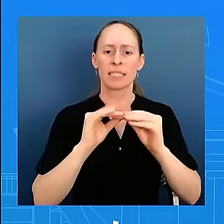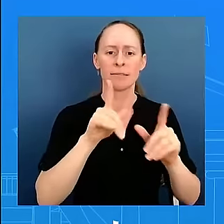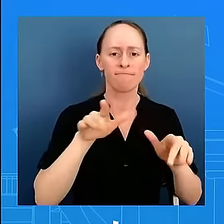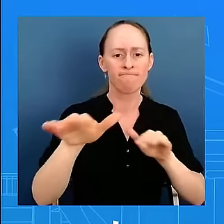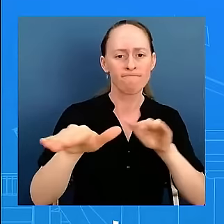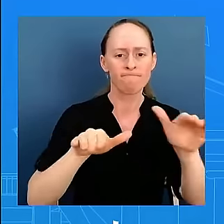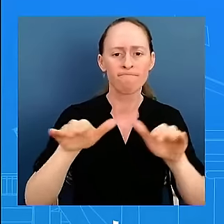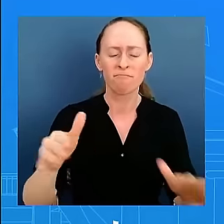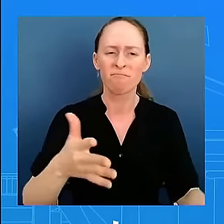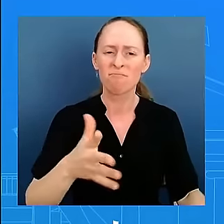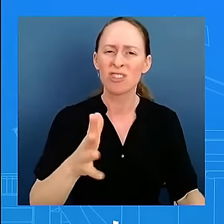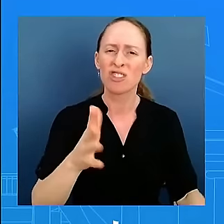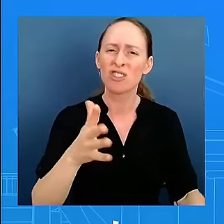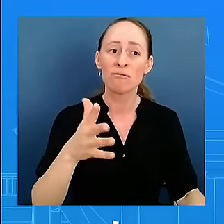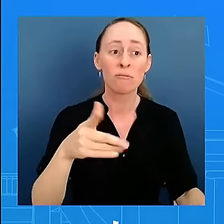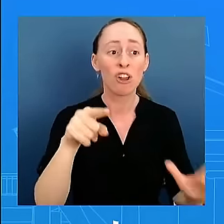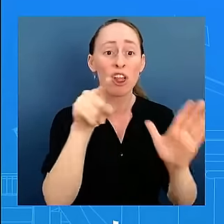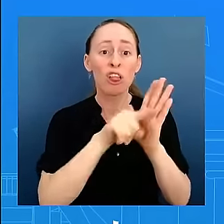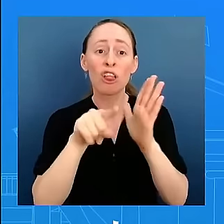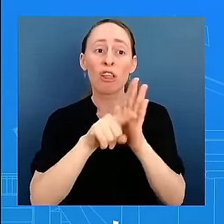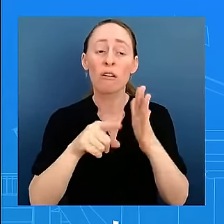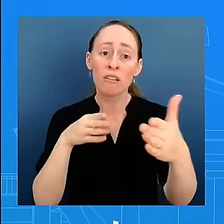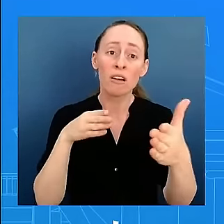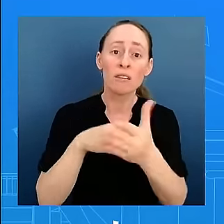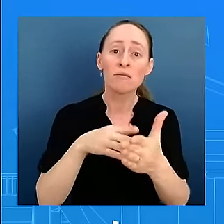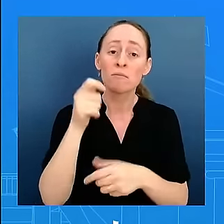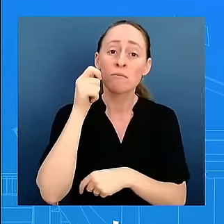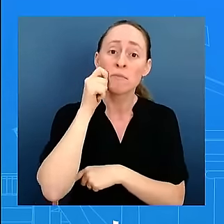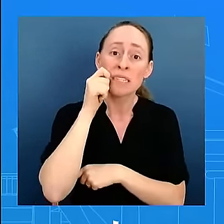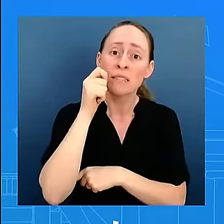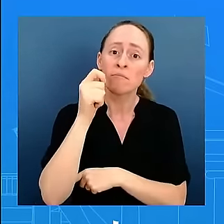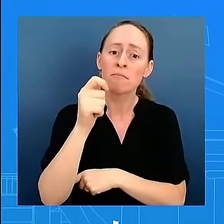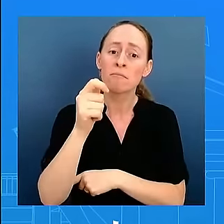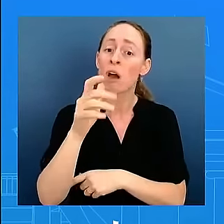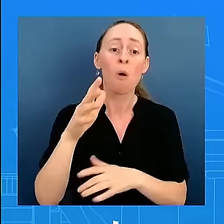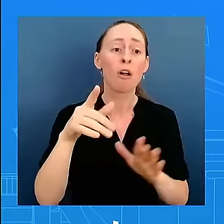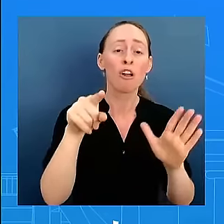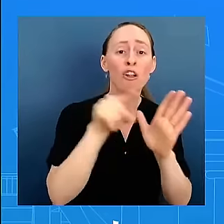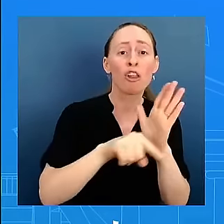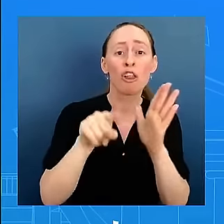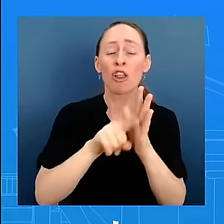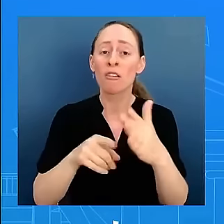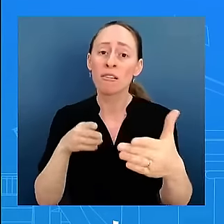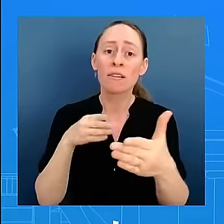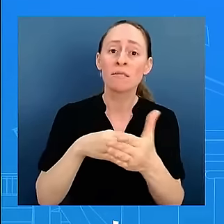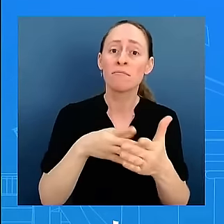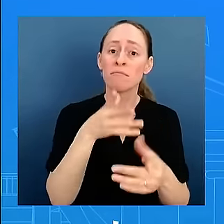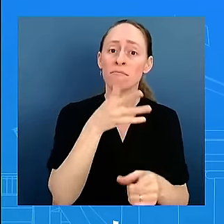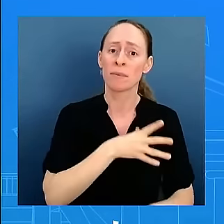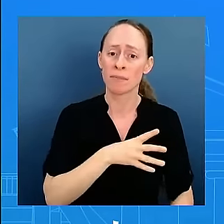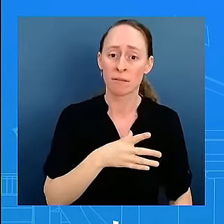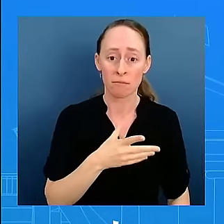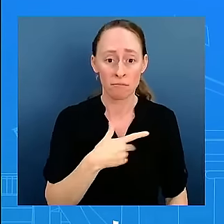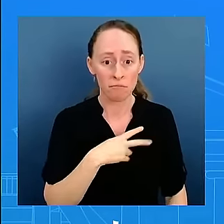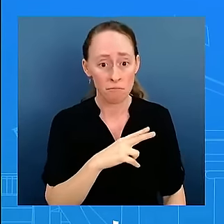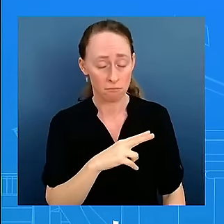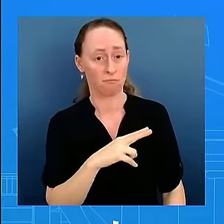misogynist to stop being sexist i think that says a lot that they have to be told to not do that